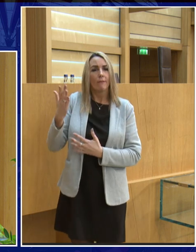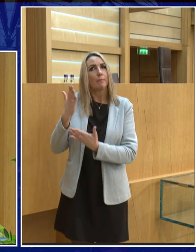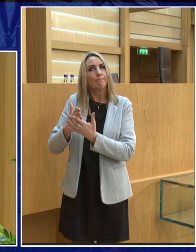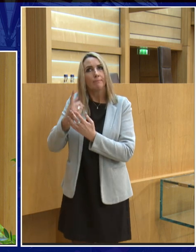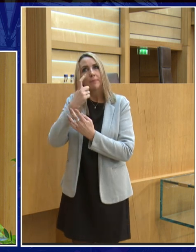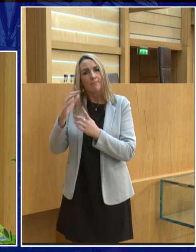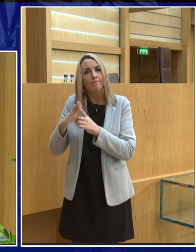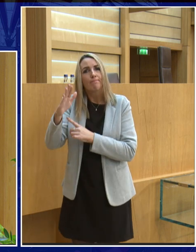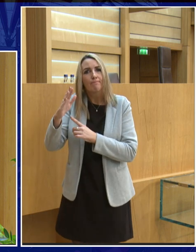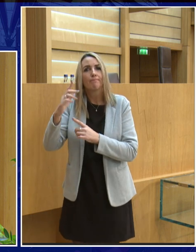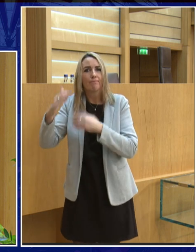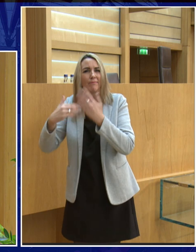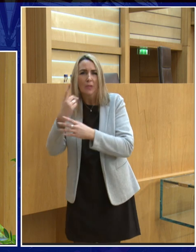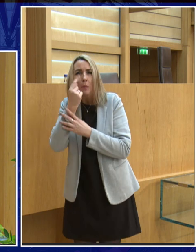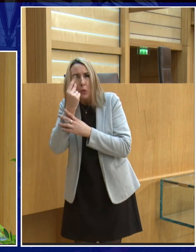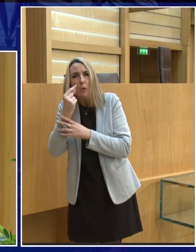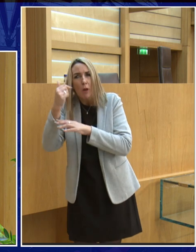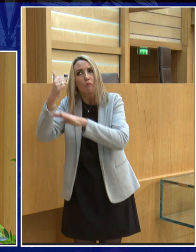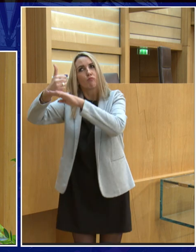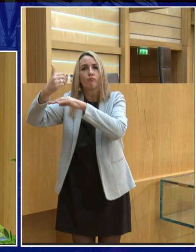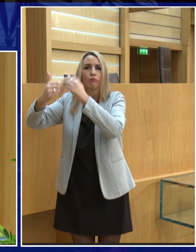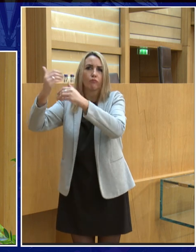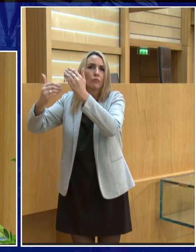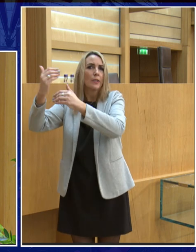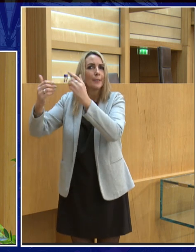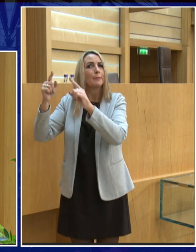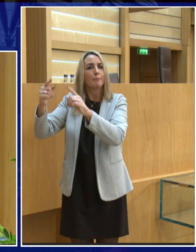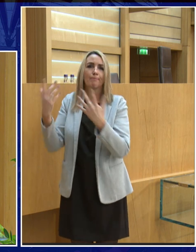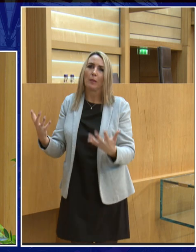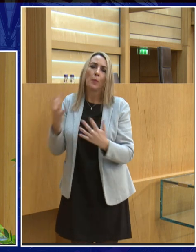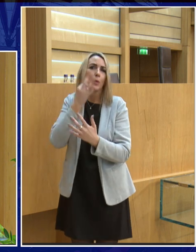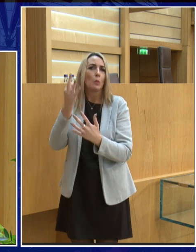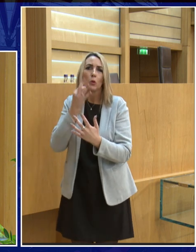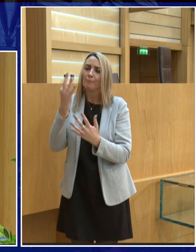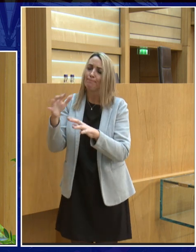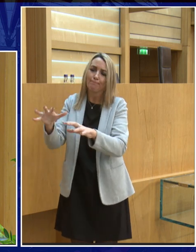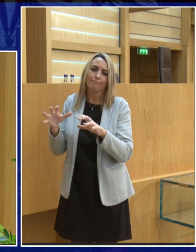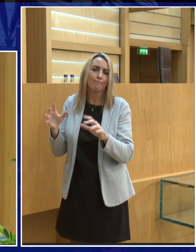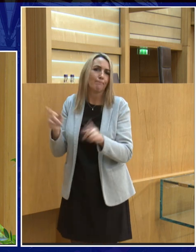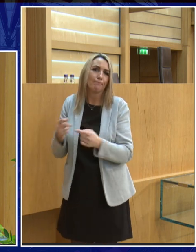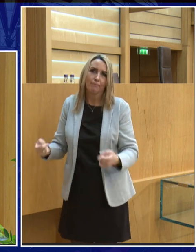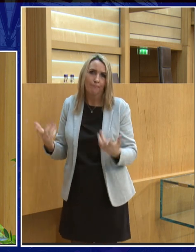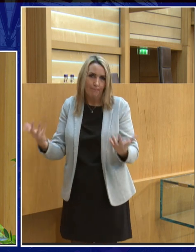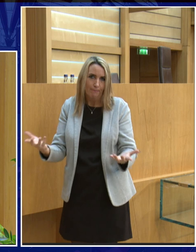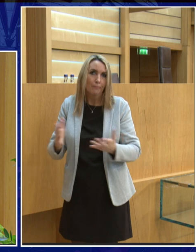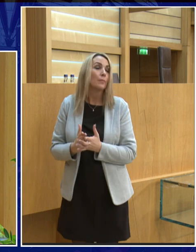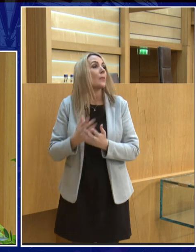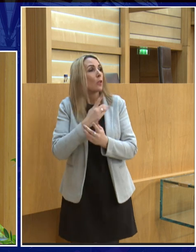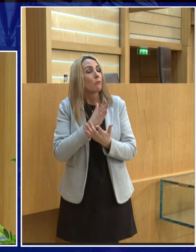environment we'll be able to create environments like sort of in sort of domes and things like that where we can use that water break it down into oxygen and we'll have a breathable atmosphere